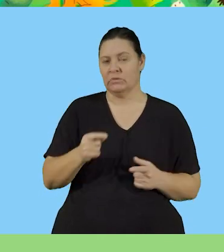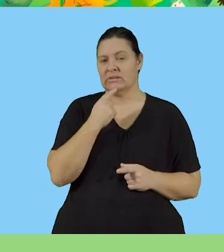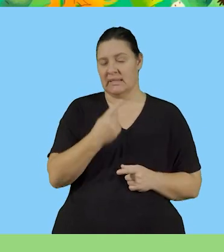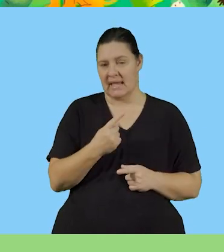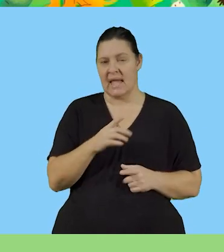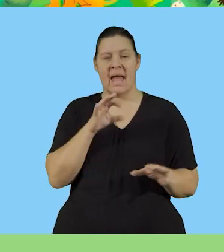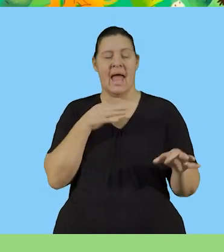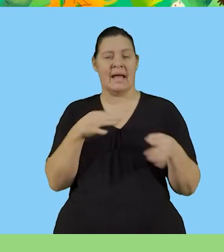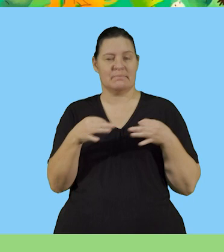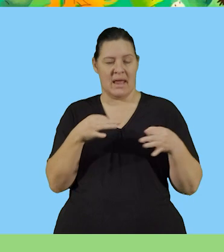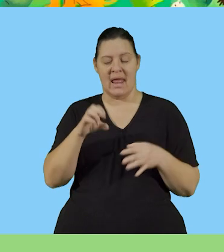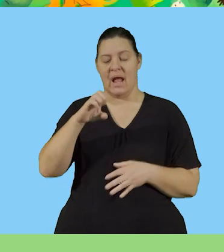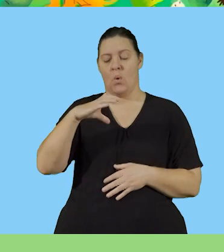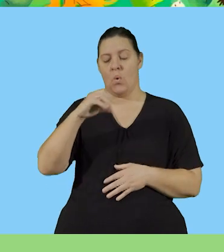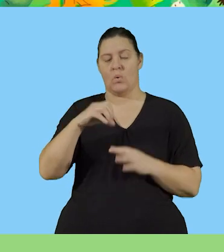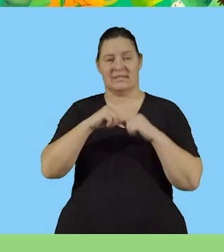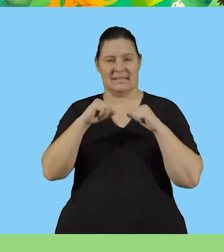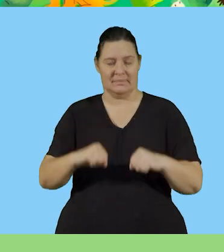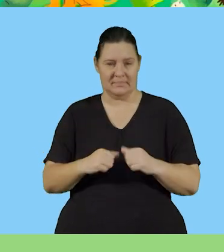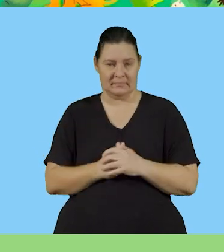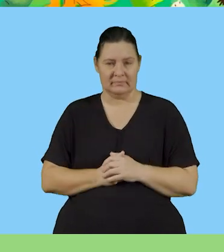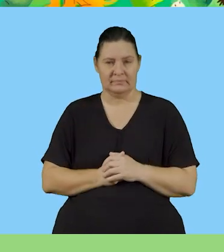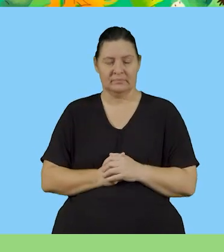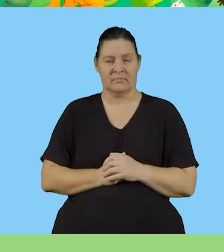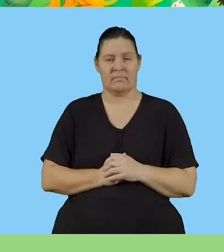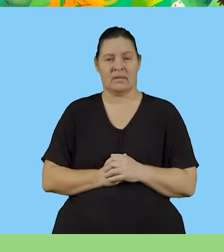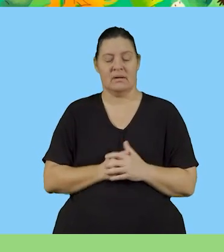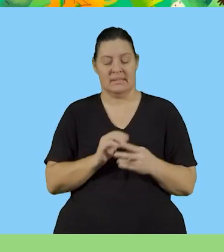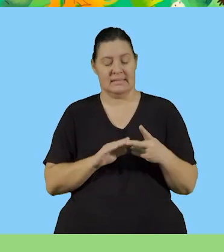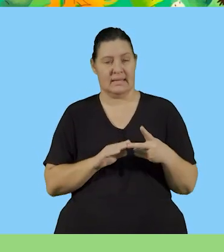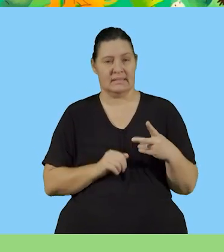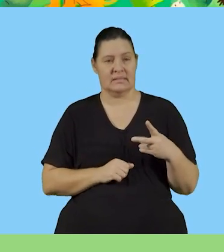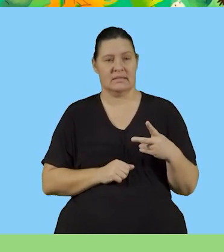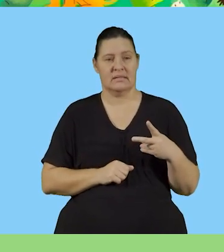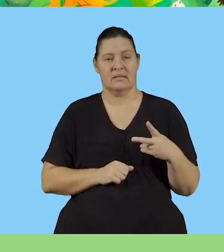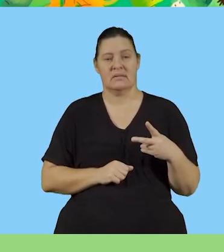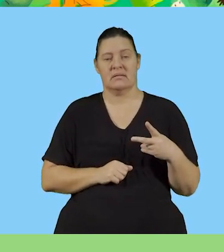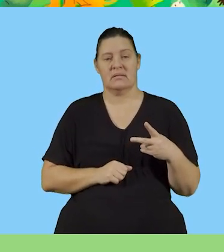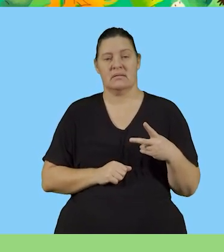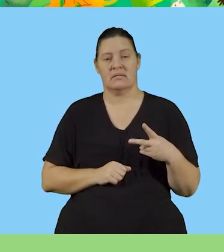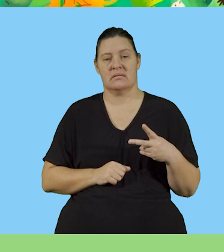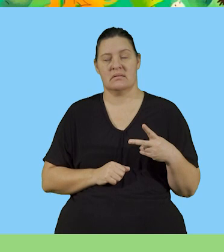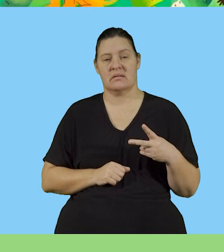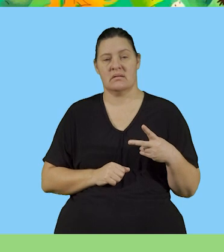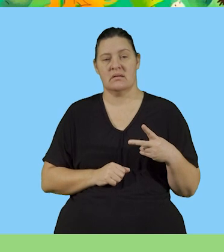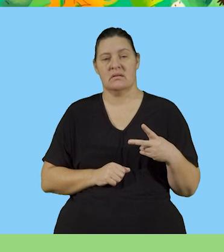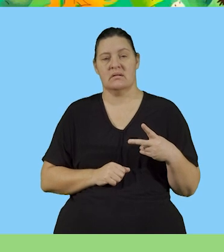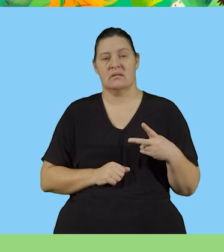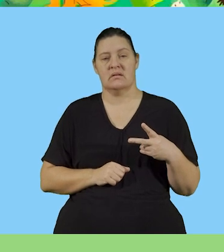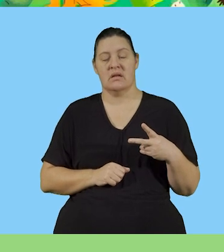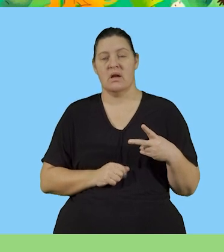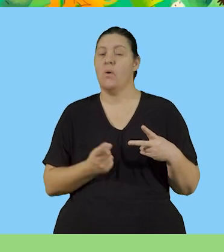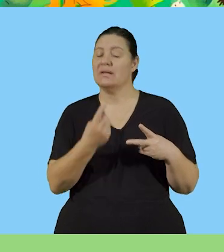So you are going to have to define the term ecosystem. And then secondly, you are then going to